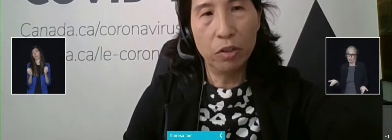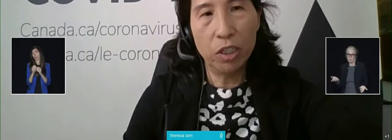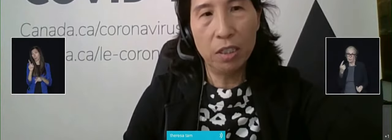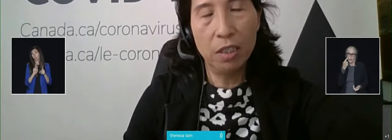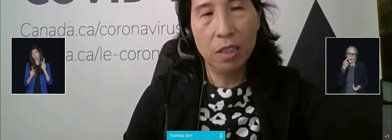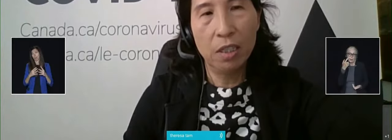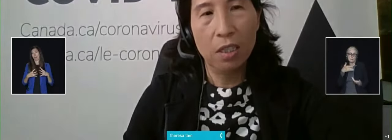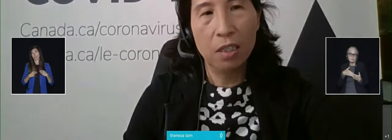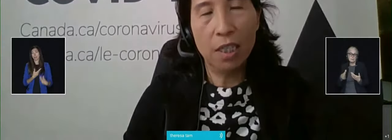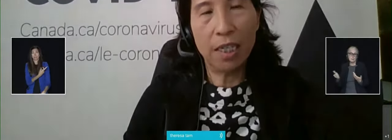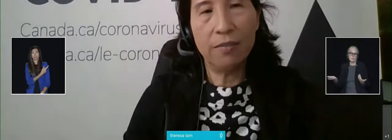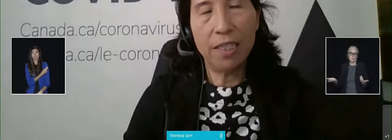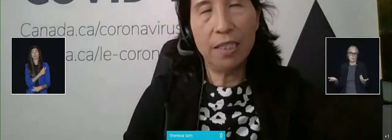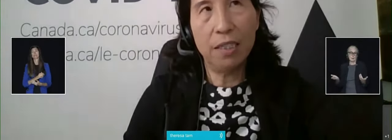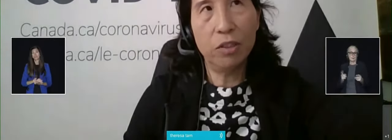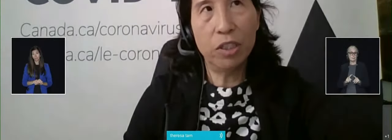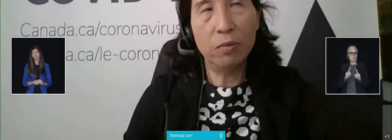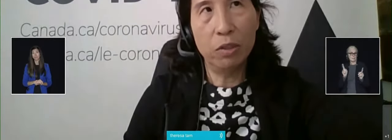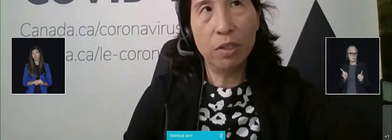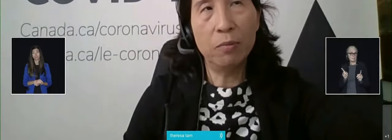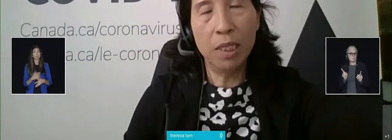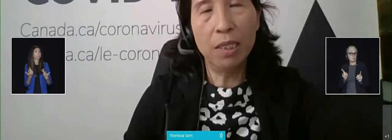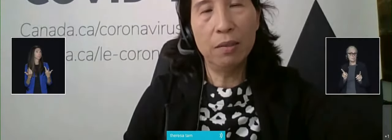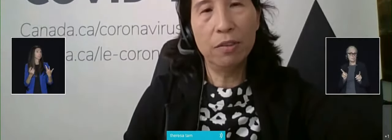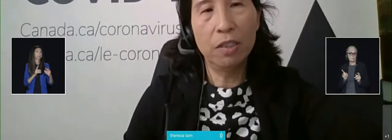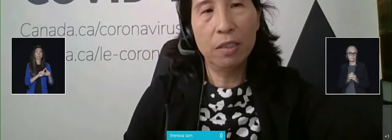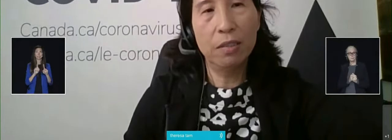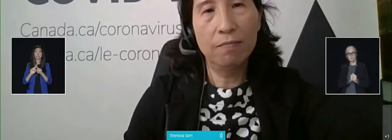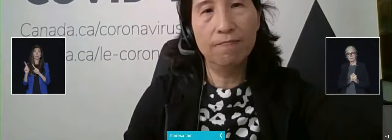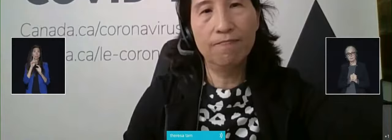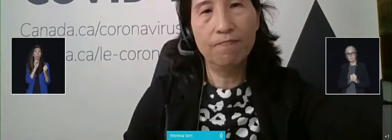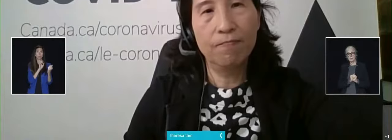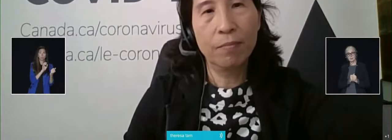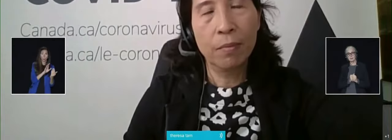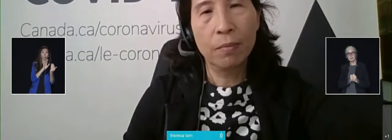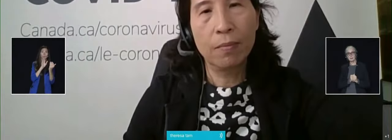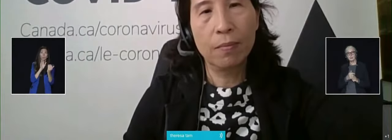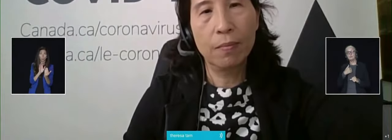you know, approaches to get the vaccine coverage up will make a difference.